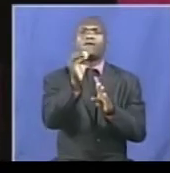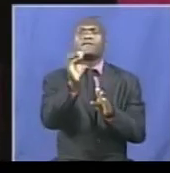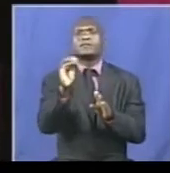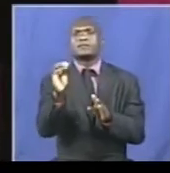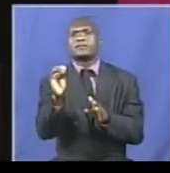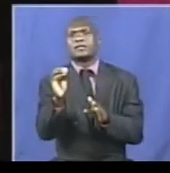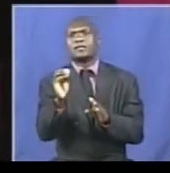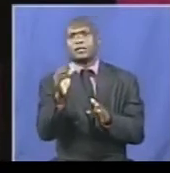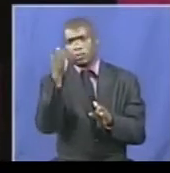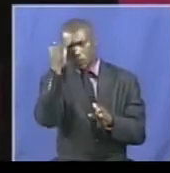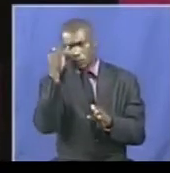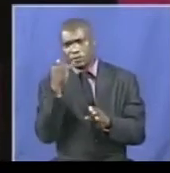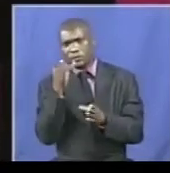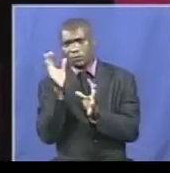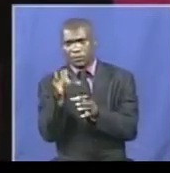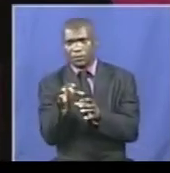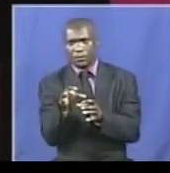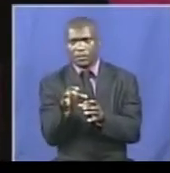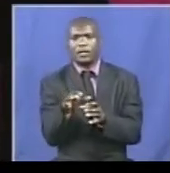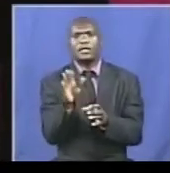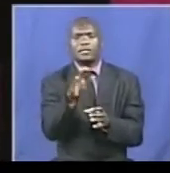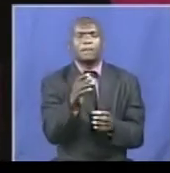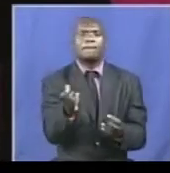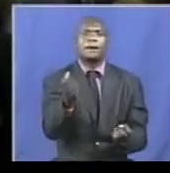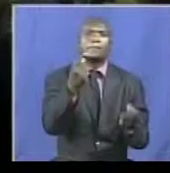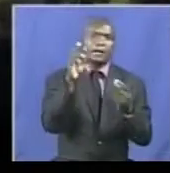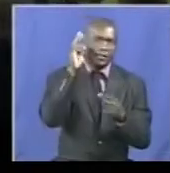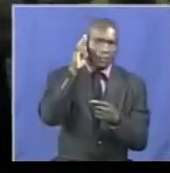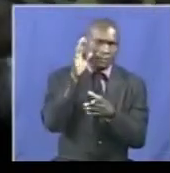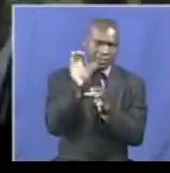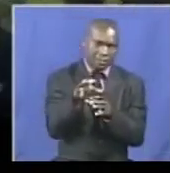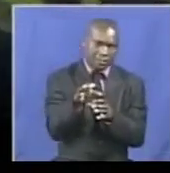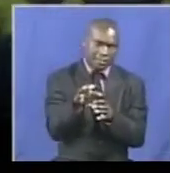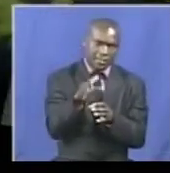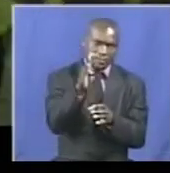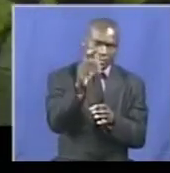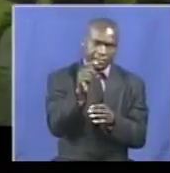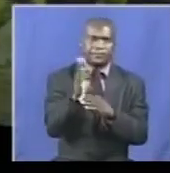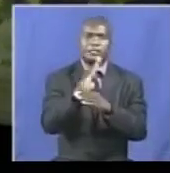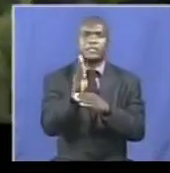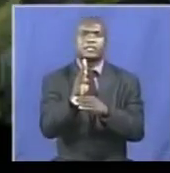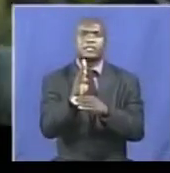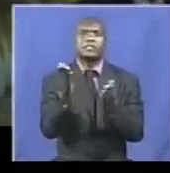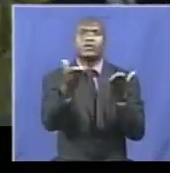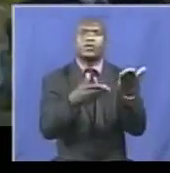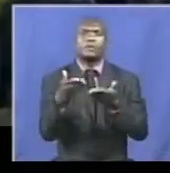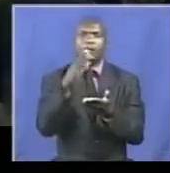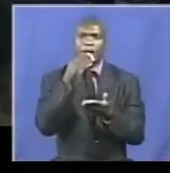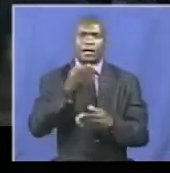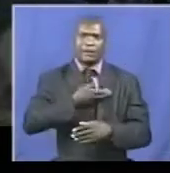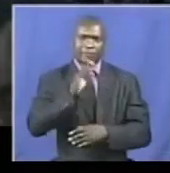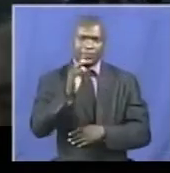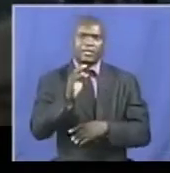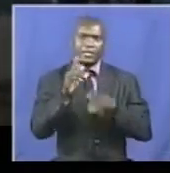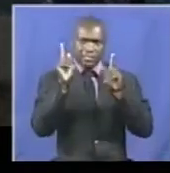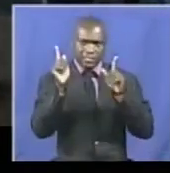cabal of counter-revolutionaries and prisoners. On the state of the economy, the Congress resolved that the government embarks on developing